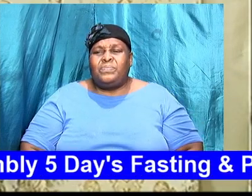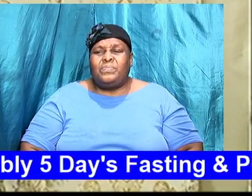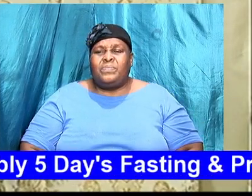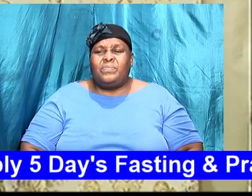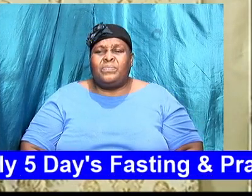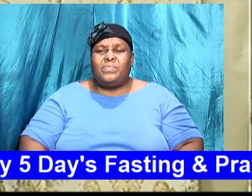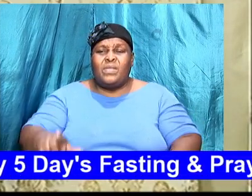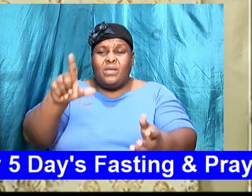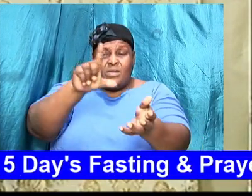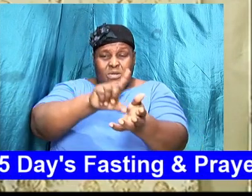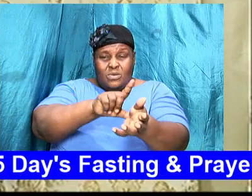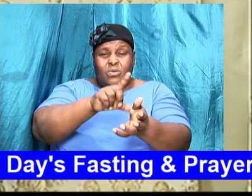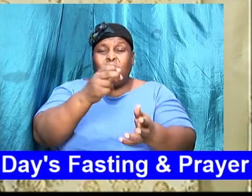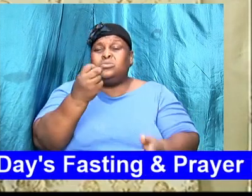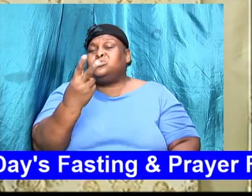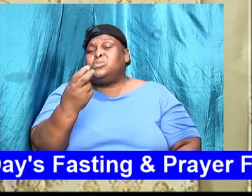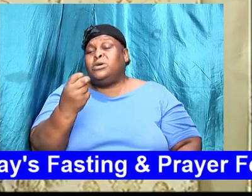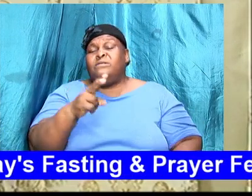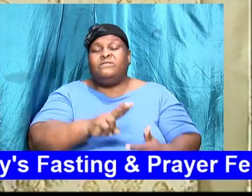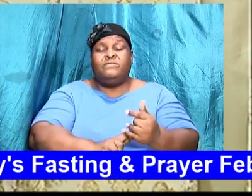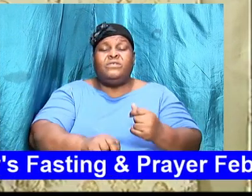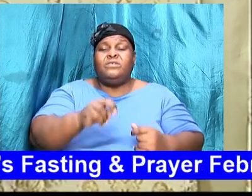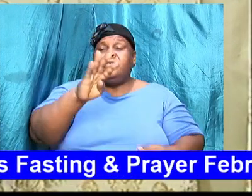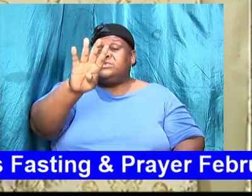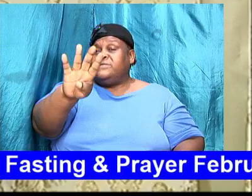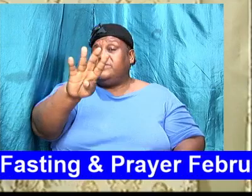Luke 12, verses 47.